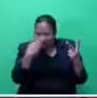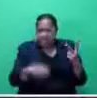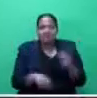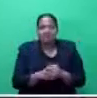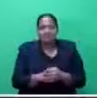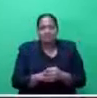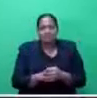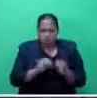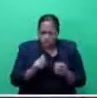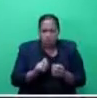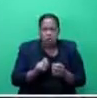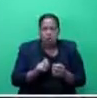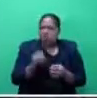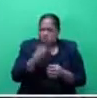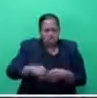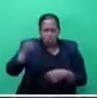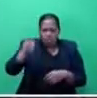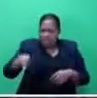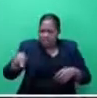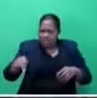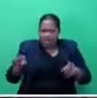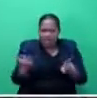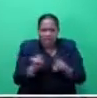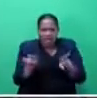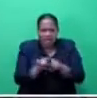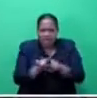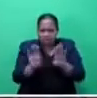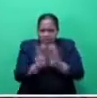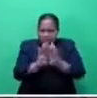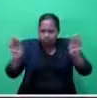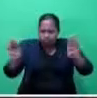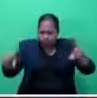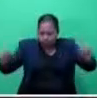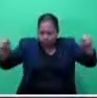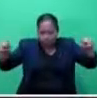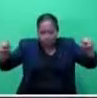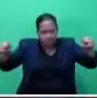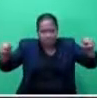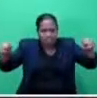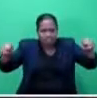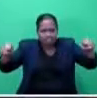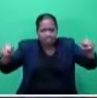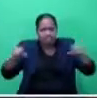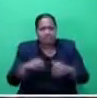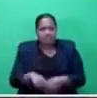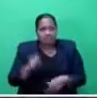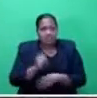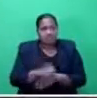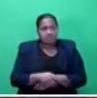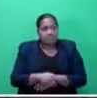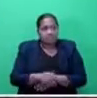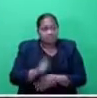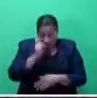And there is no need to lock the whole of Fiji. We lock the threat through isolation and quarantine. That's the end of COVID in